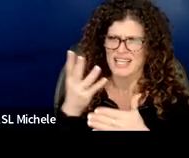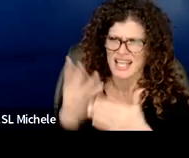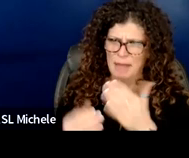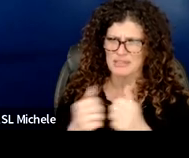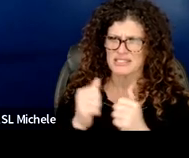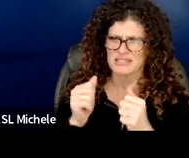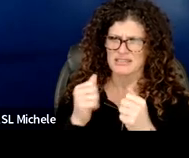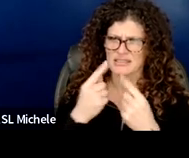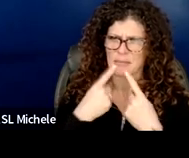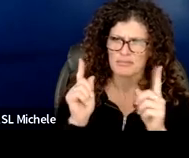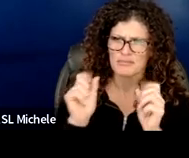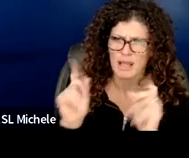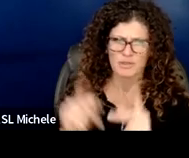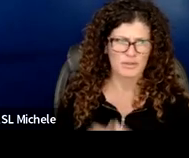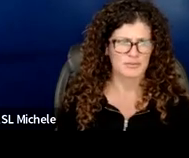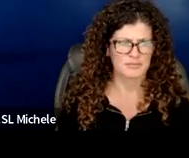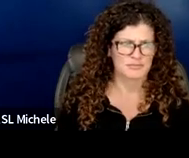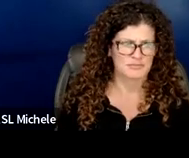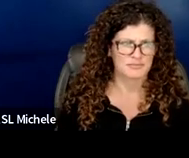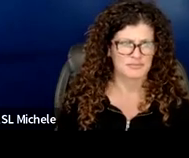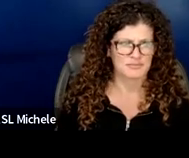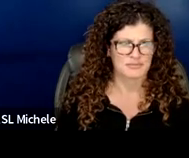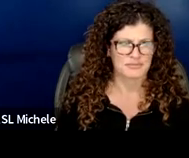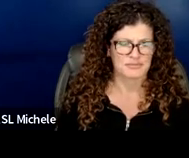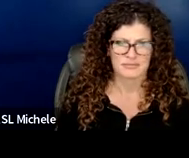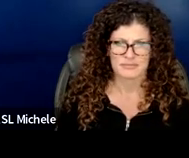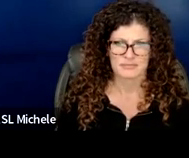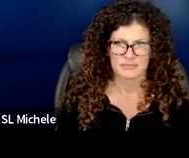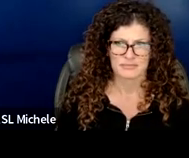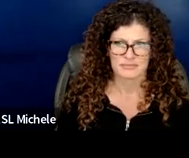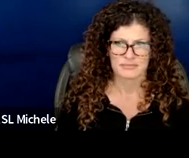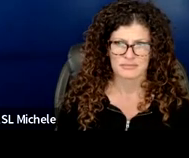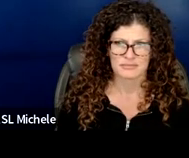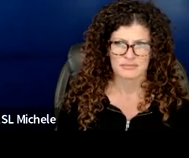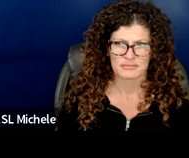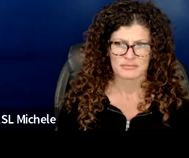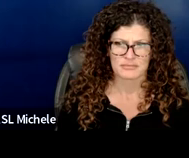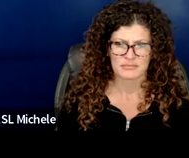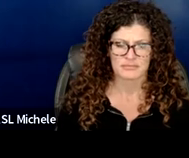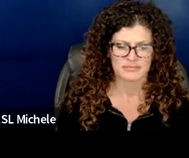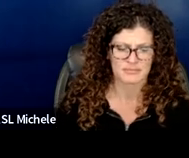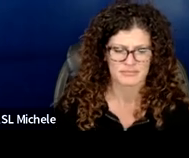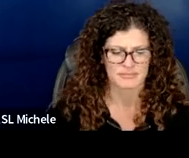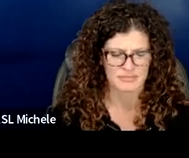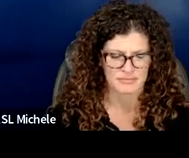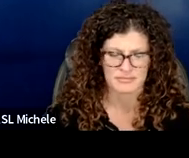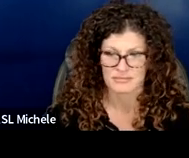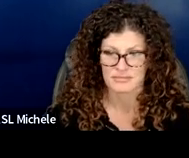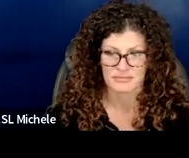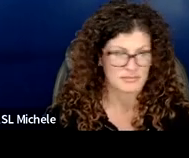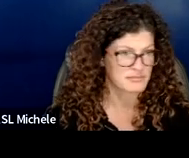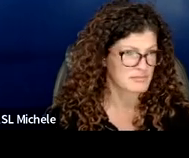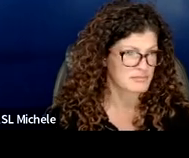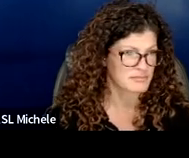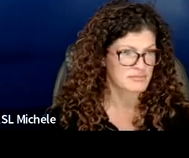can i synthesize the bullets and end up with yes it